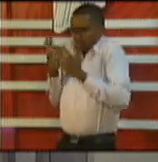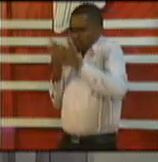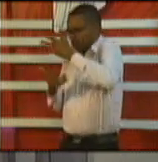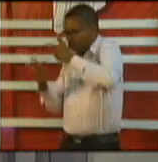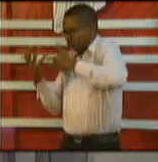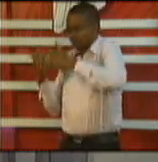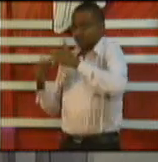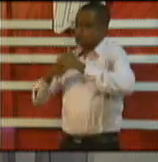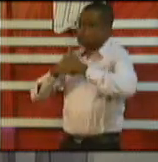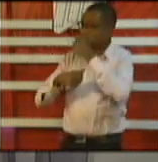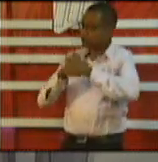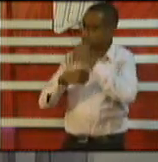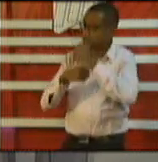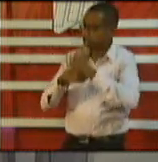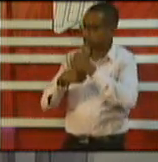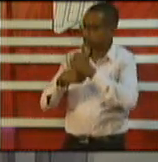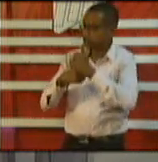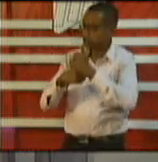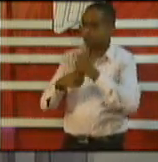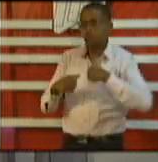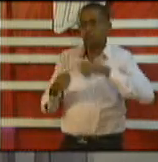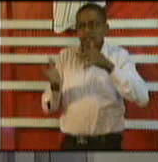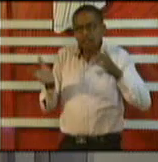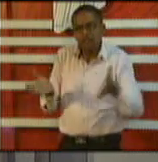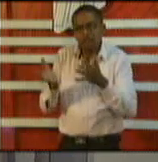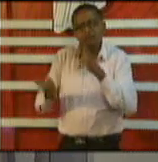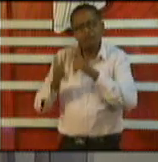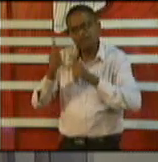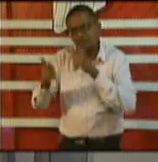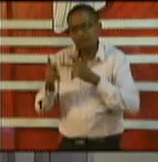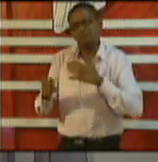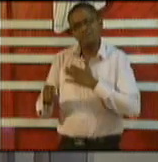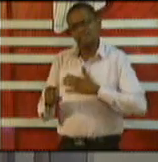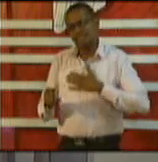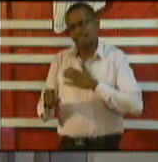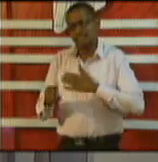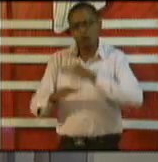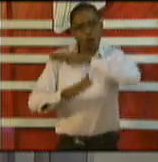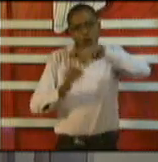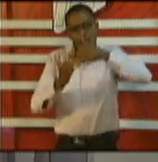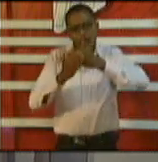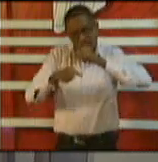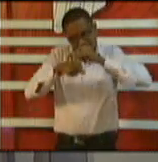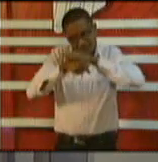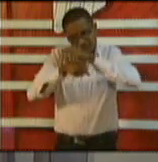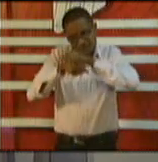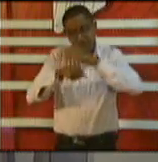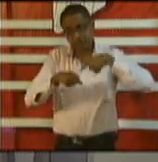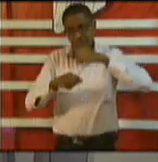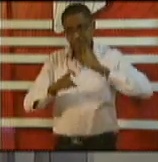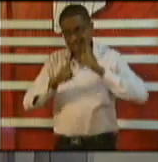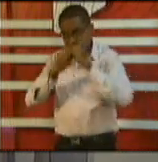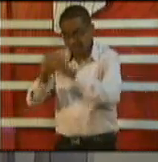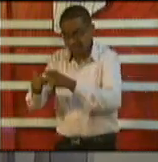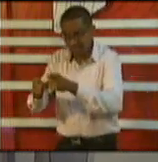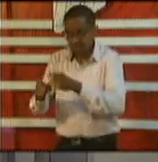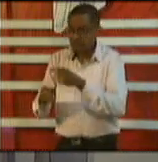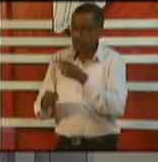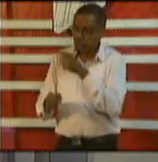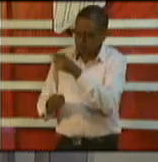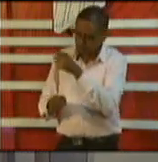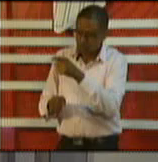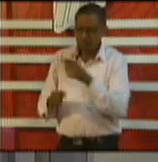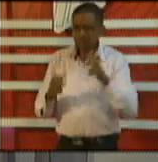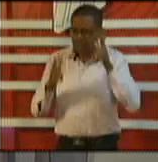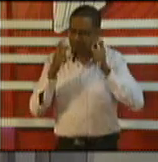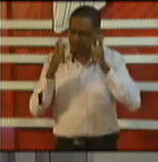to use your good common sense listen to all the advice that we give you and i don't know if the chief medical officer wants to come in